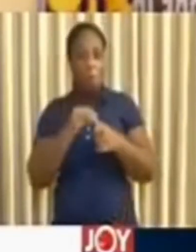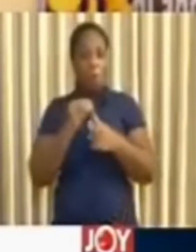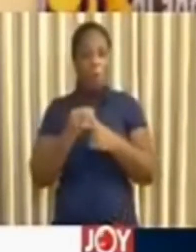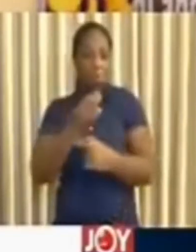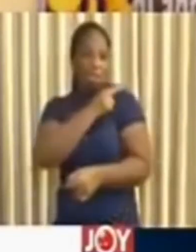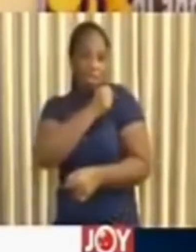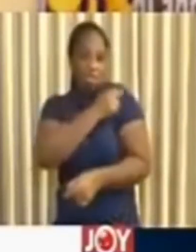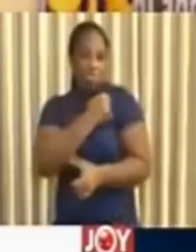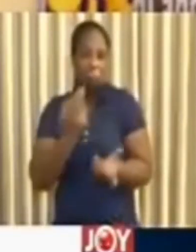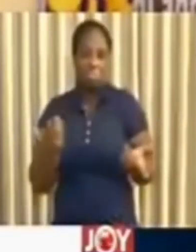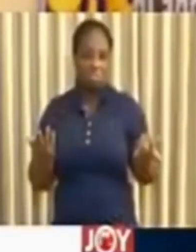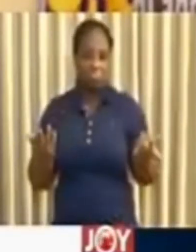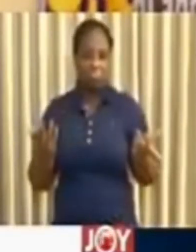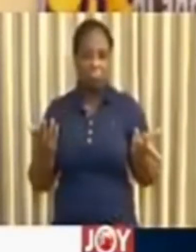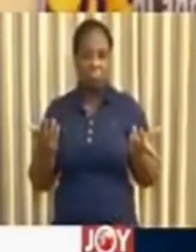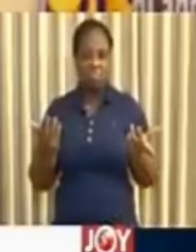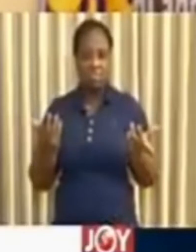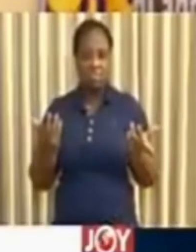centers.